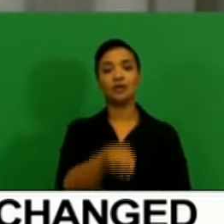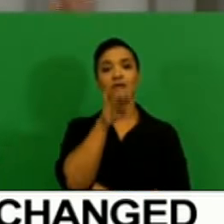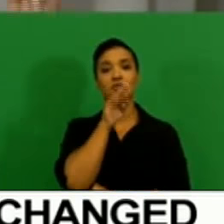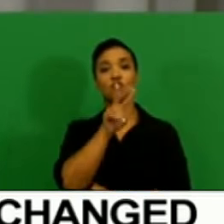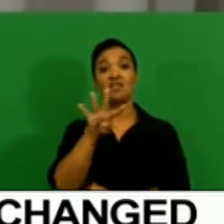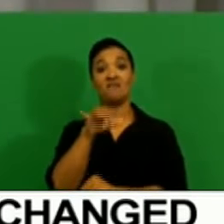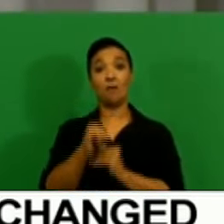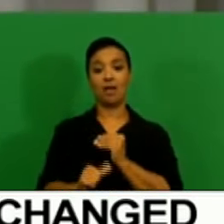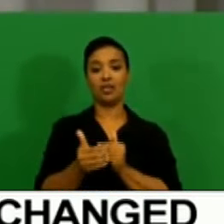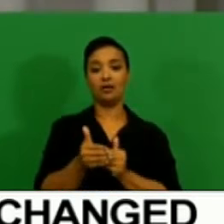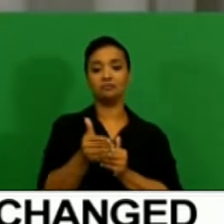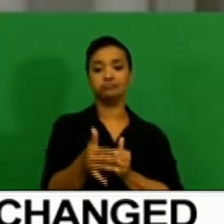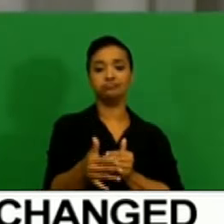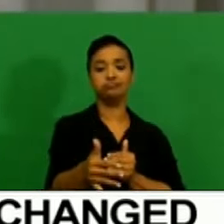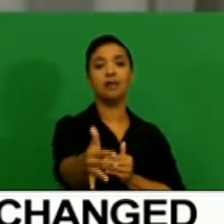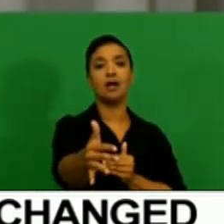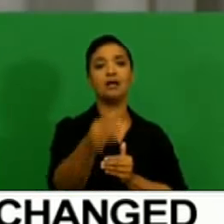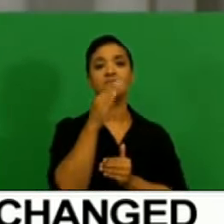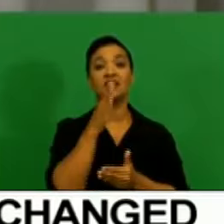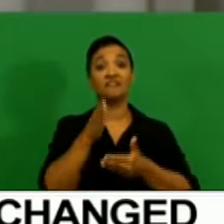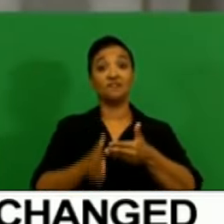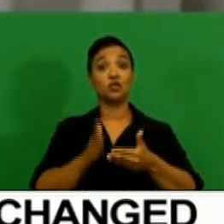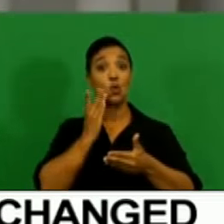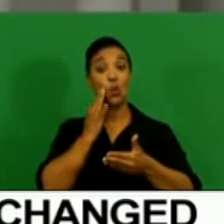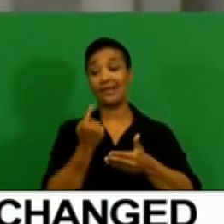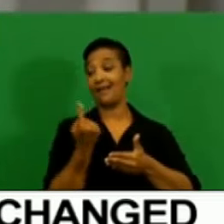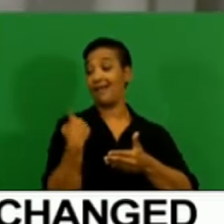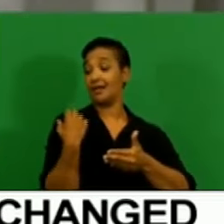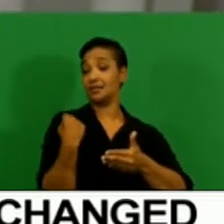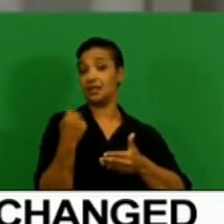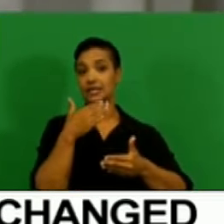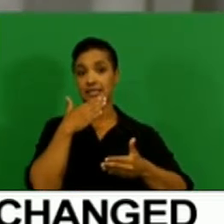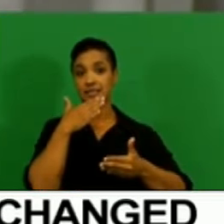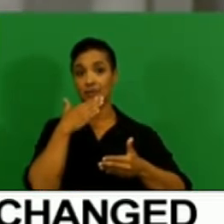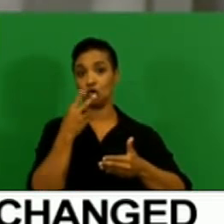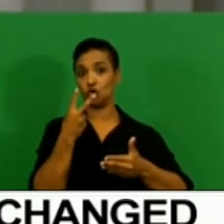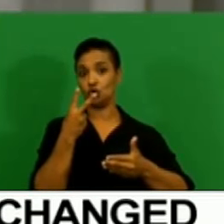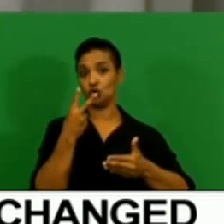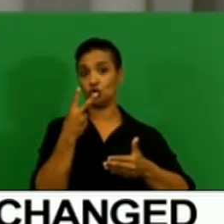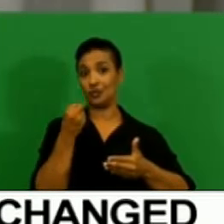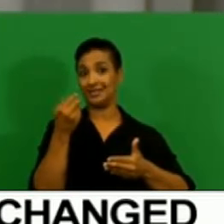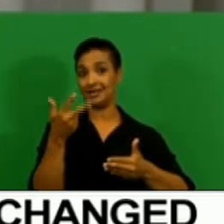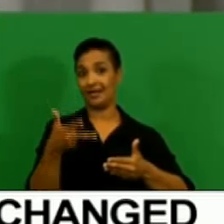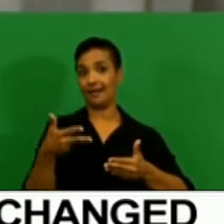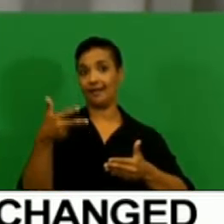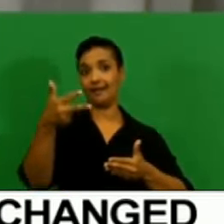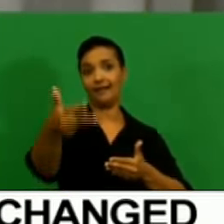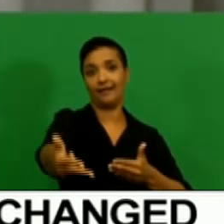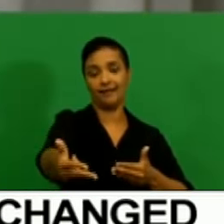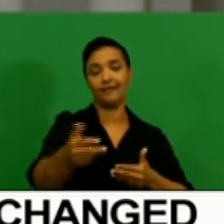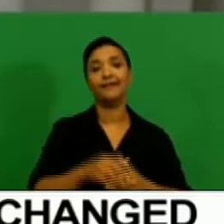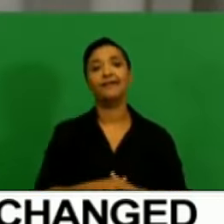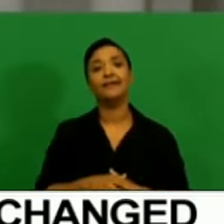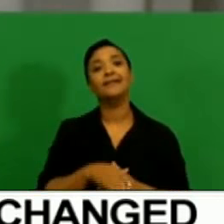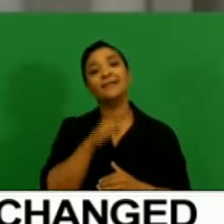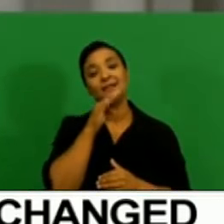24 months that end in December 2018. So as the year goes, we will